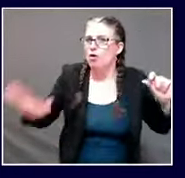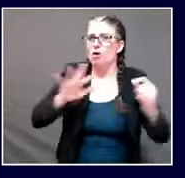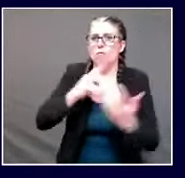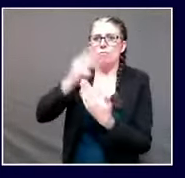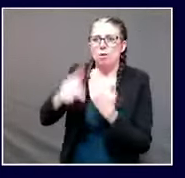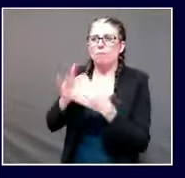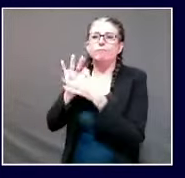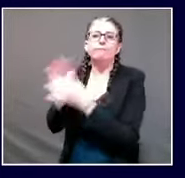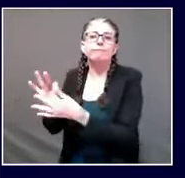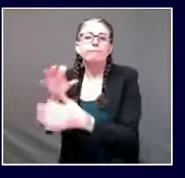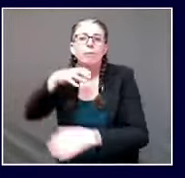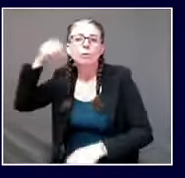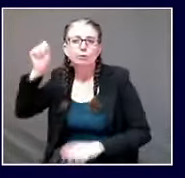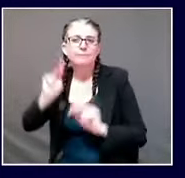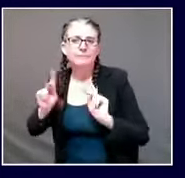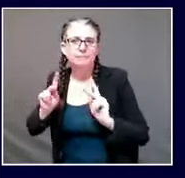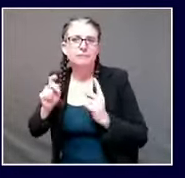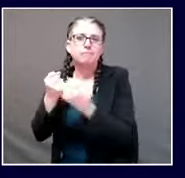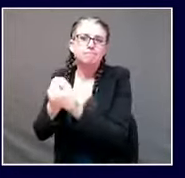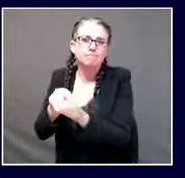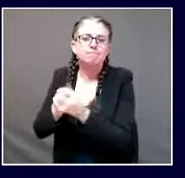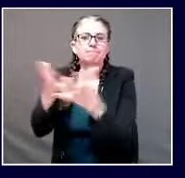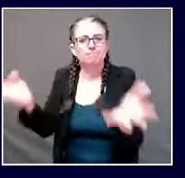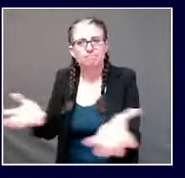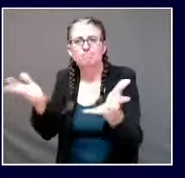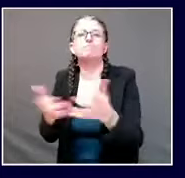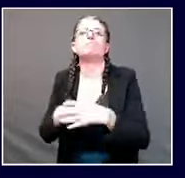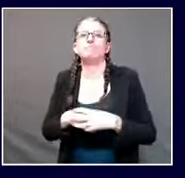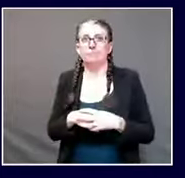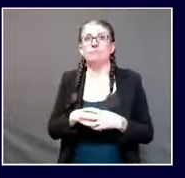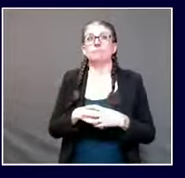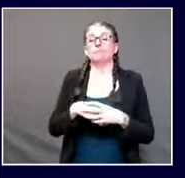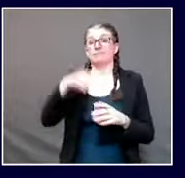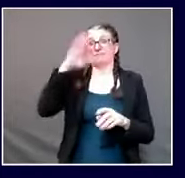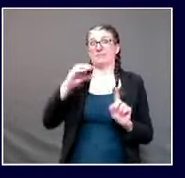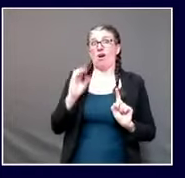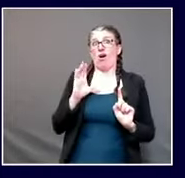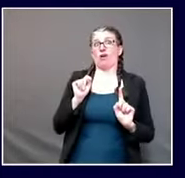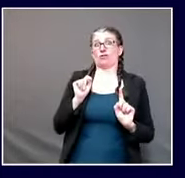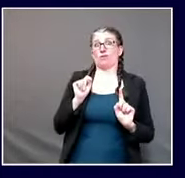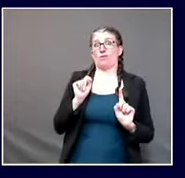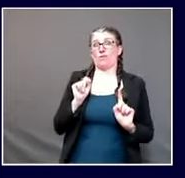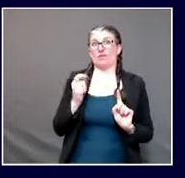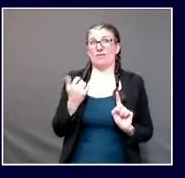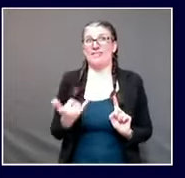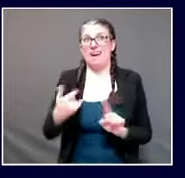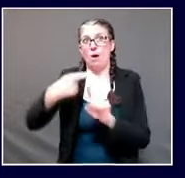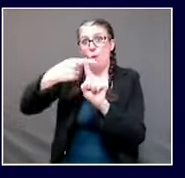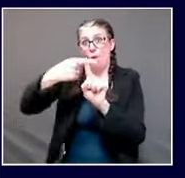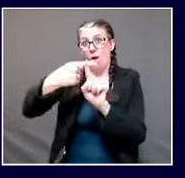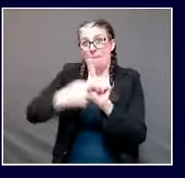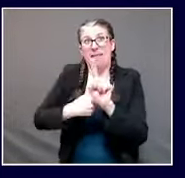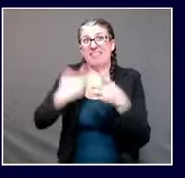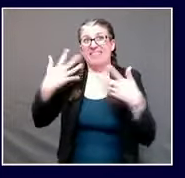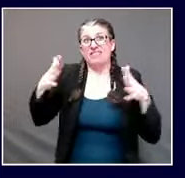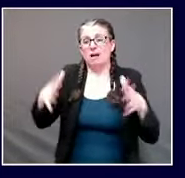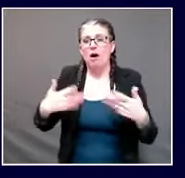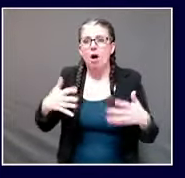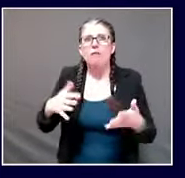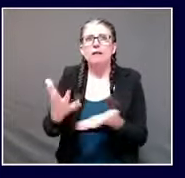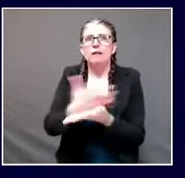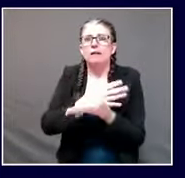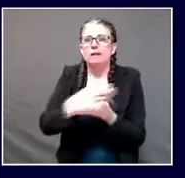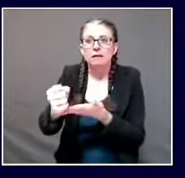,000 meals provided in the month of October alone. As people across Maine prepare to safely enjoy Thanksgiving,